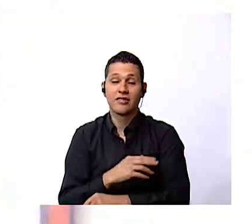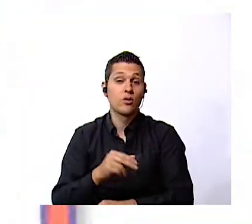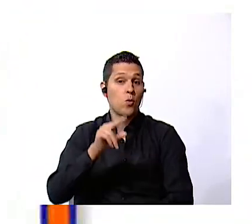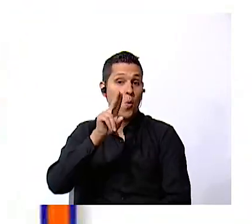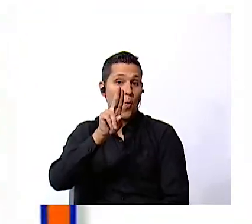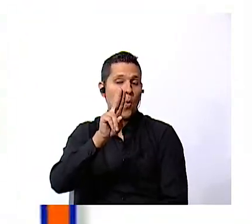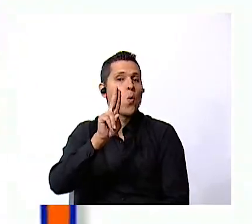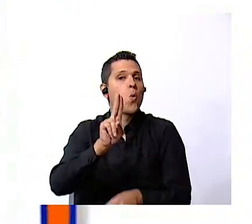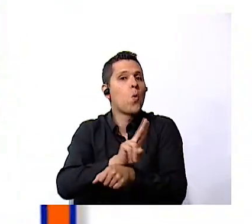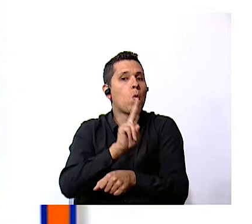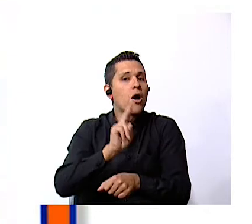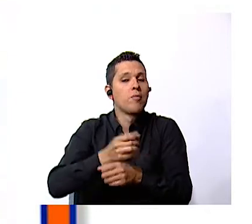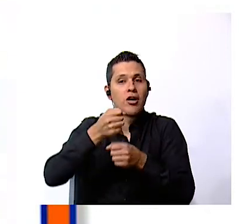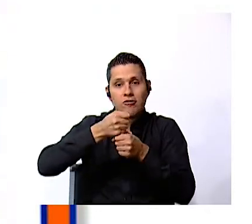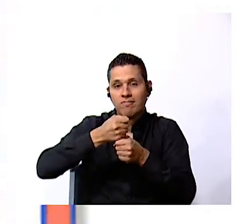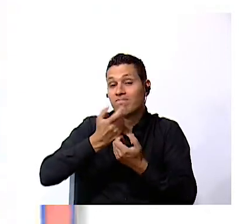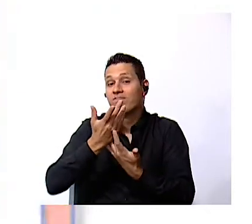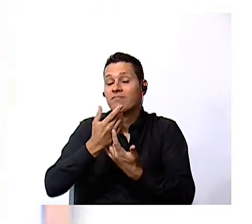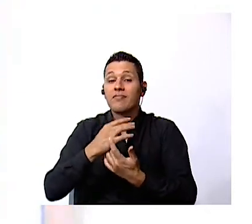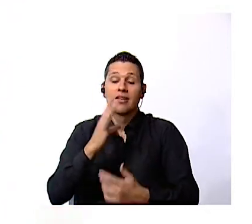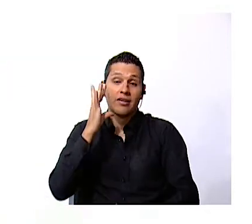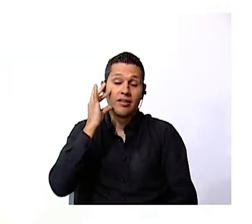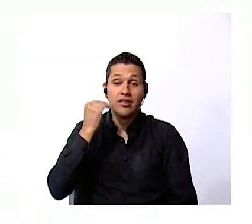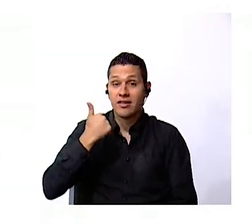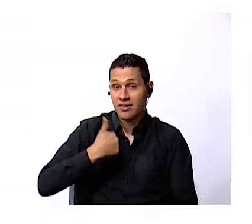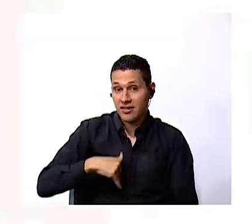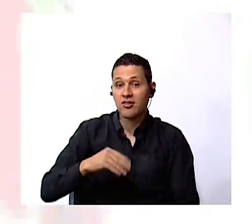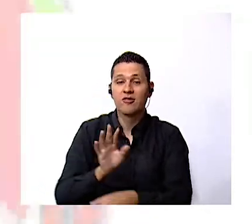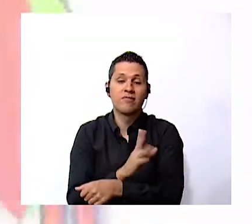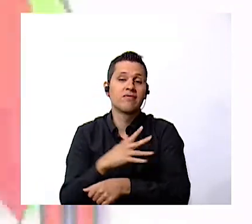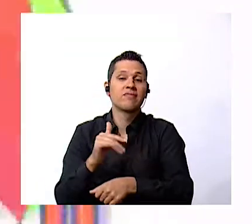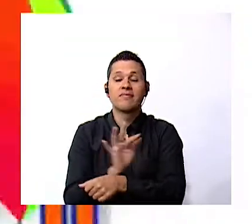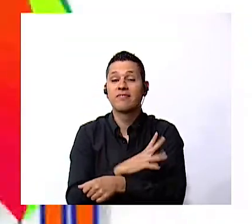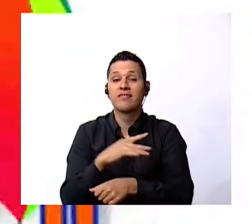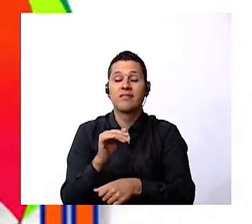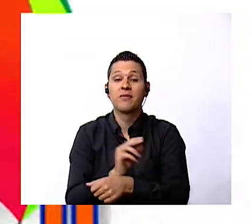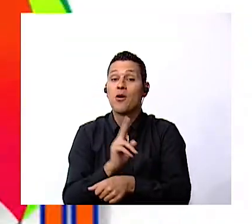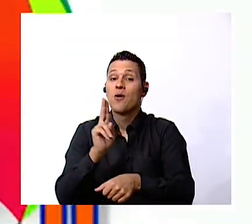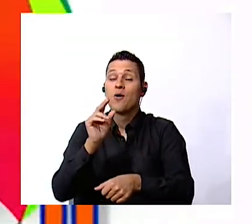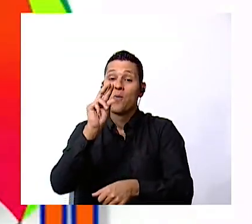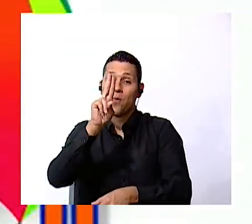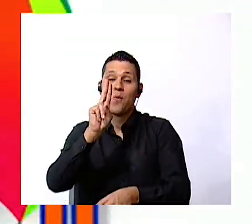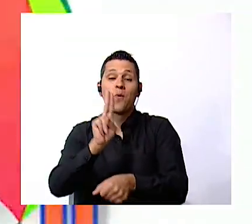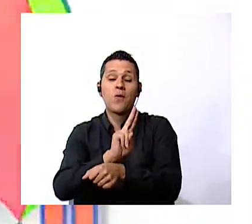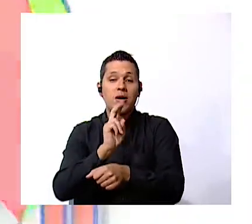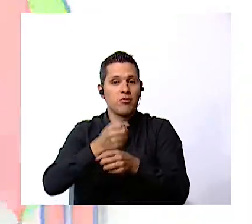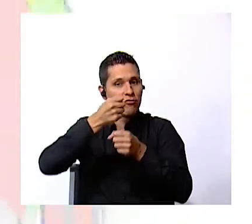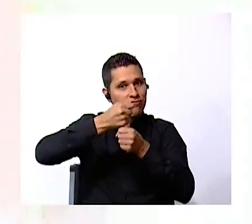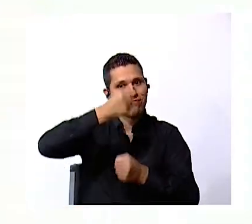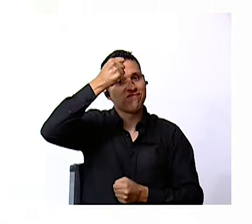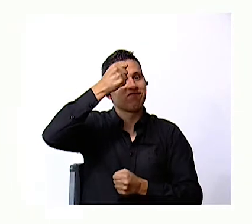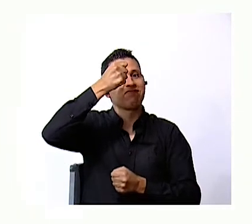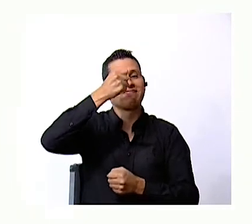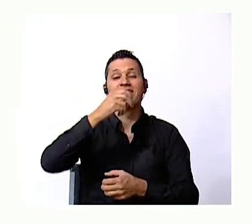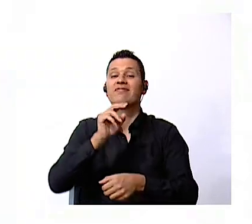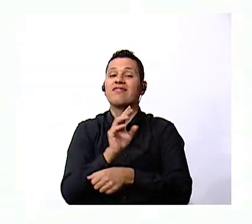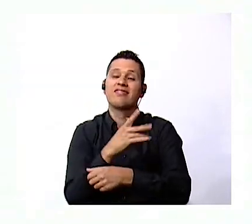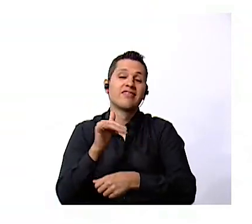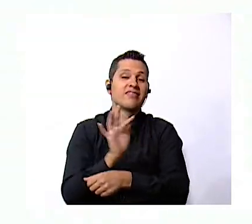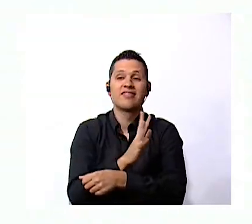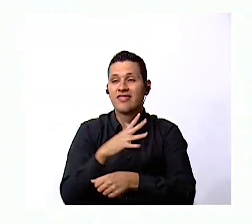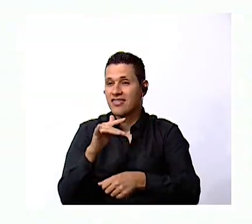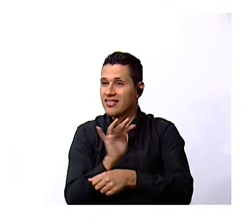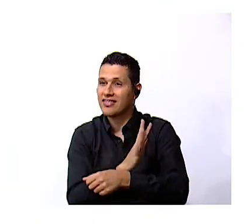for uncle u is for umbrella u is